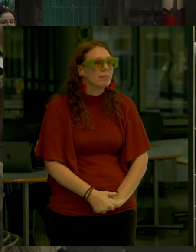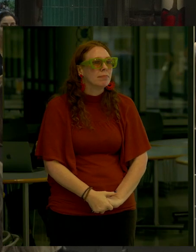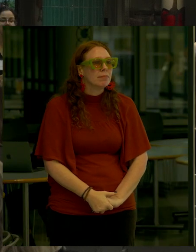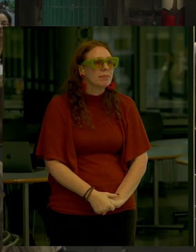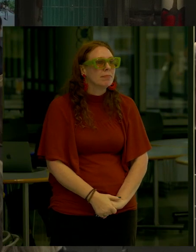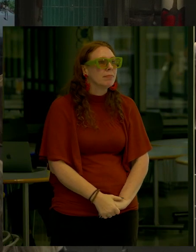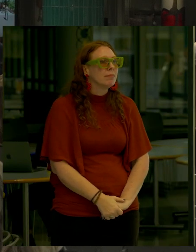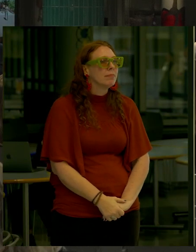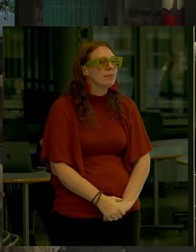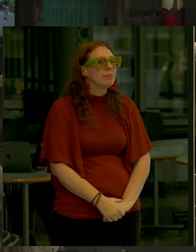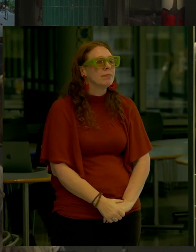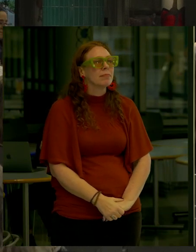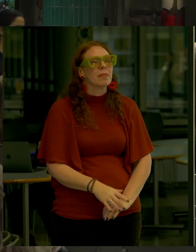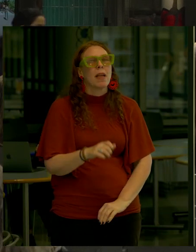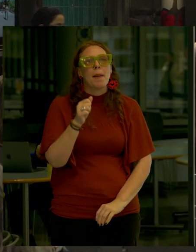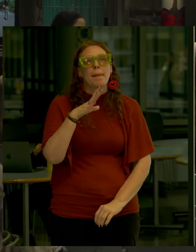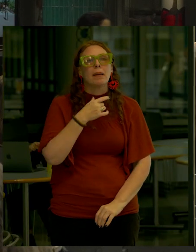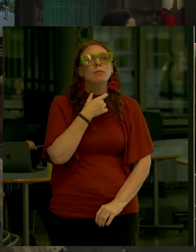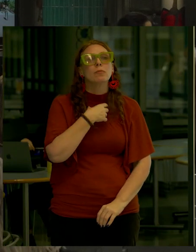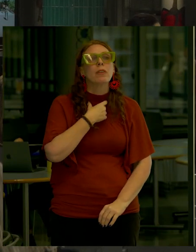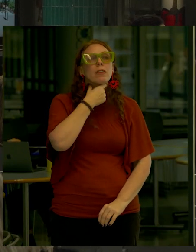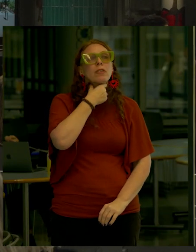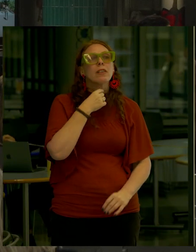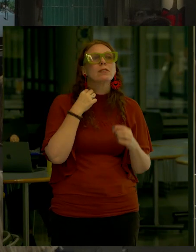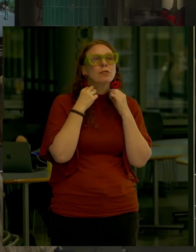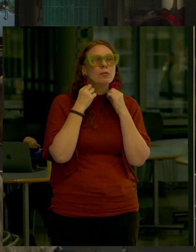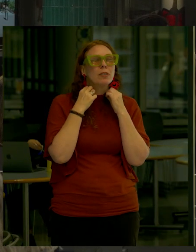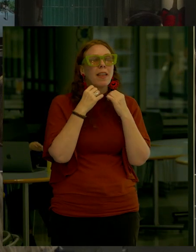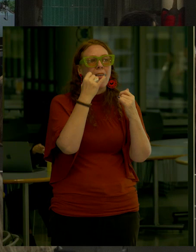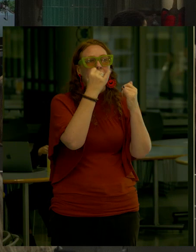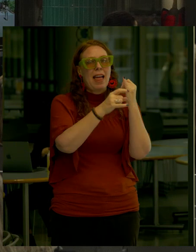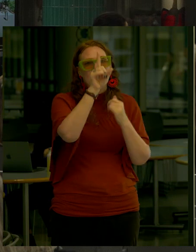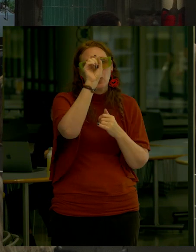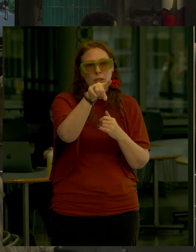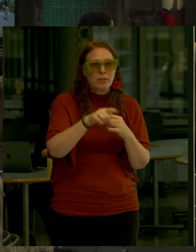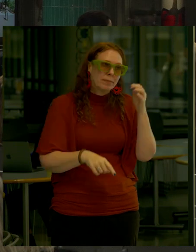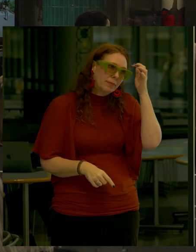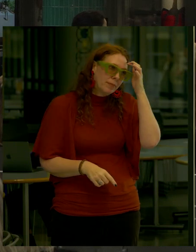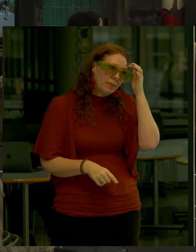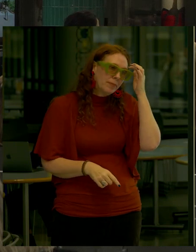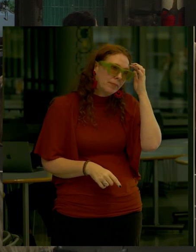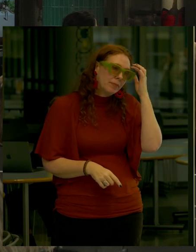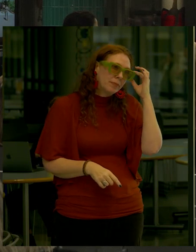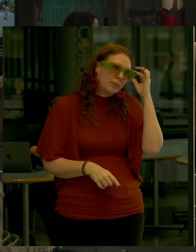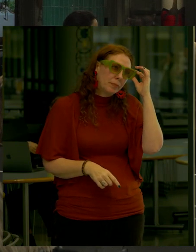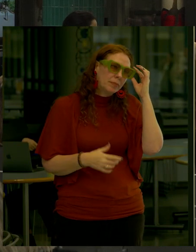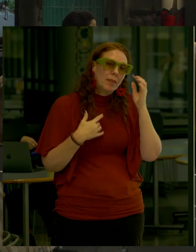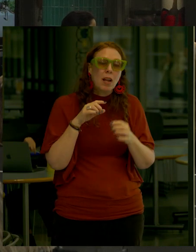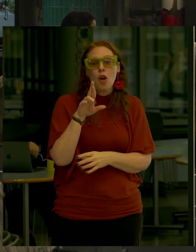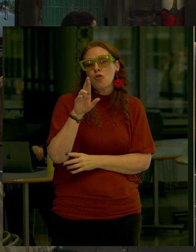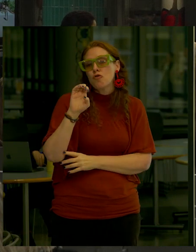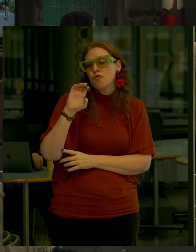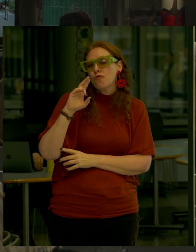Caroline, the gentleman in the turtleneck, please And that will be our last question How you doing? My question is about Reach